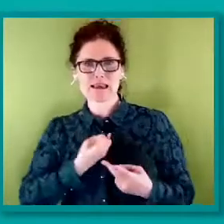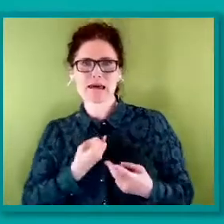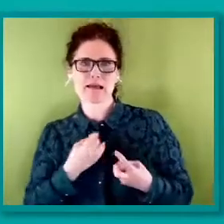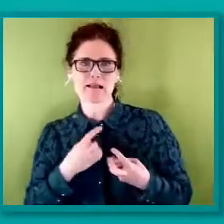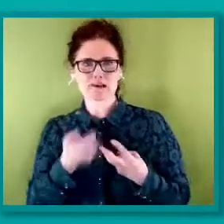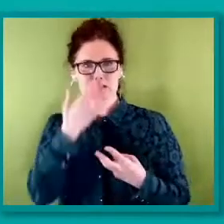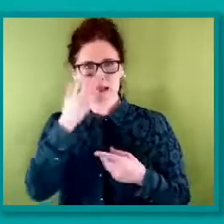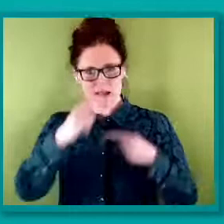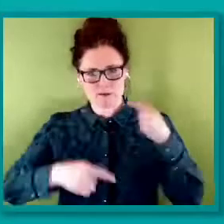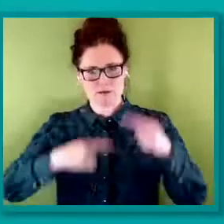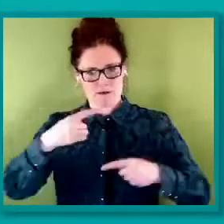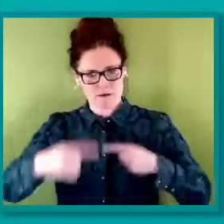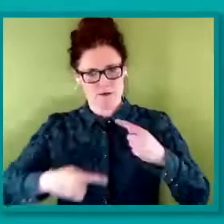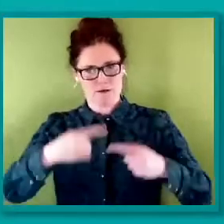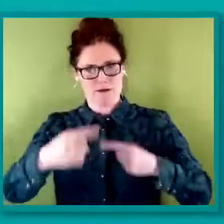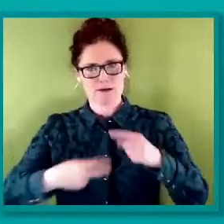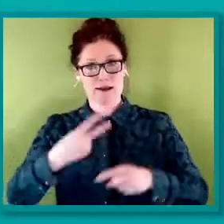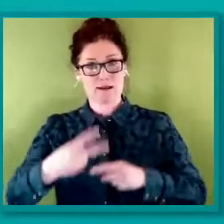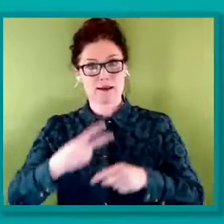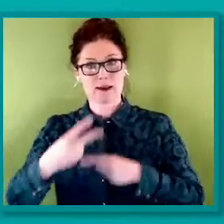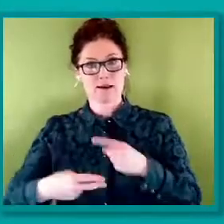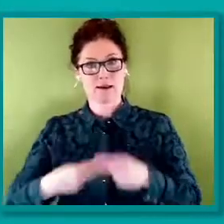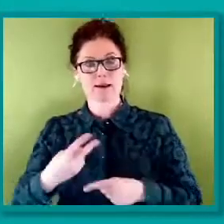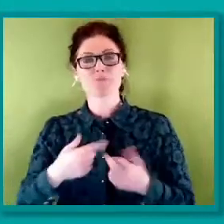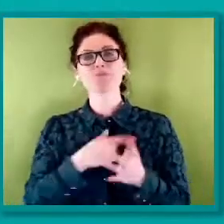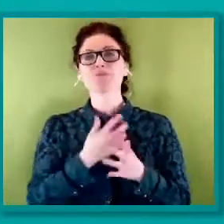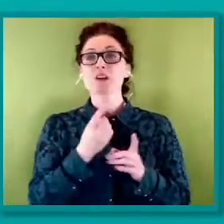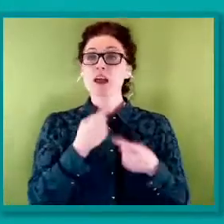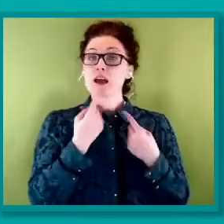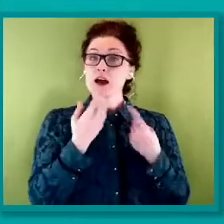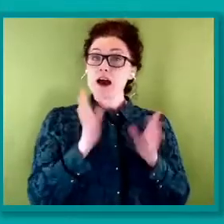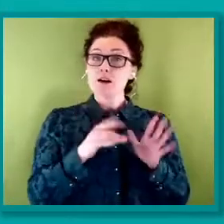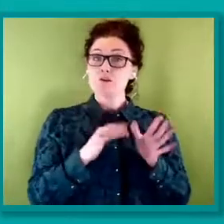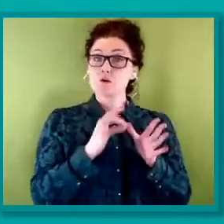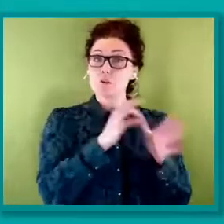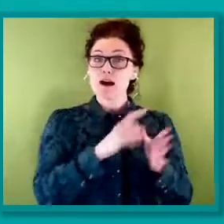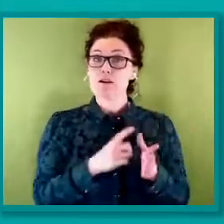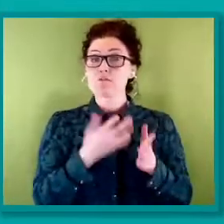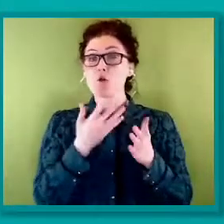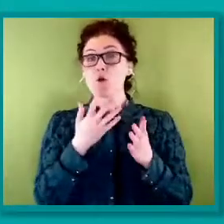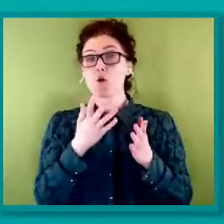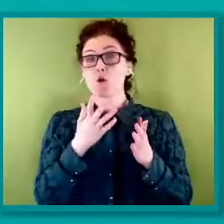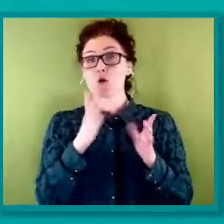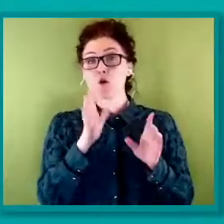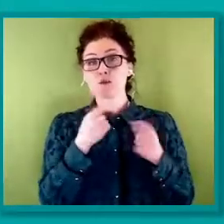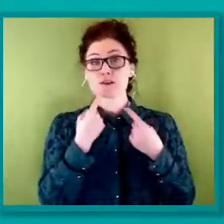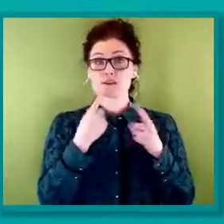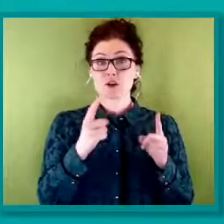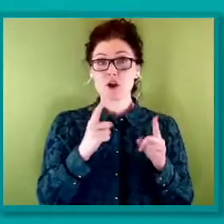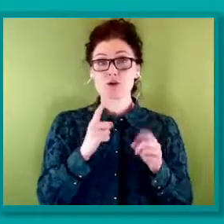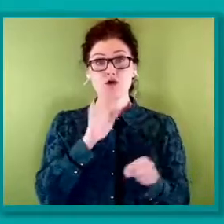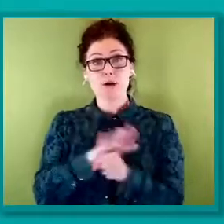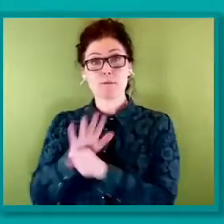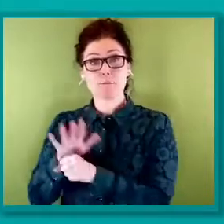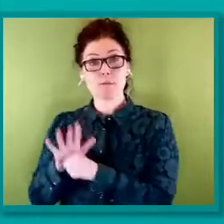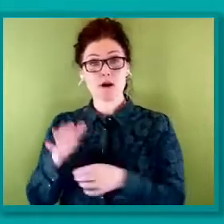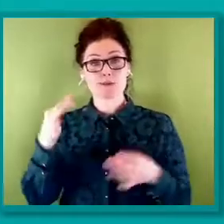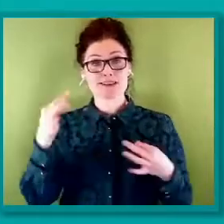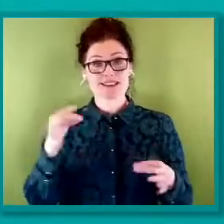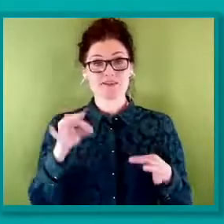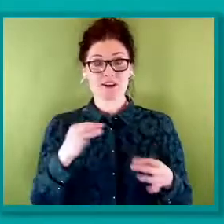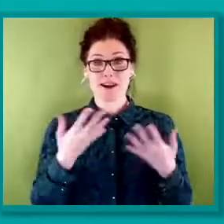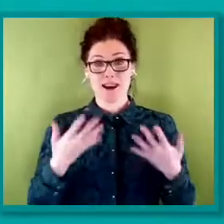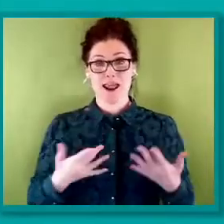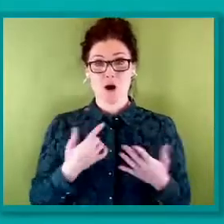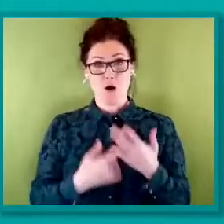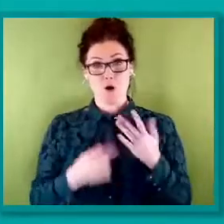barring certificate, which is a record of a history of any criminal offences, currently only allows you to record yourself as male or female